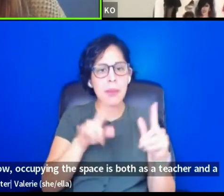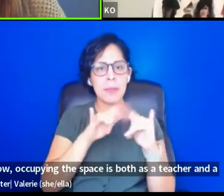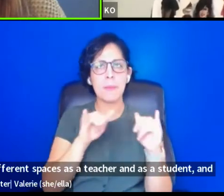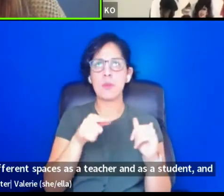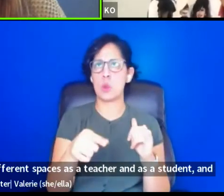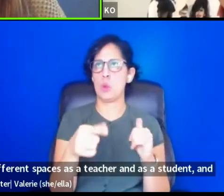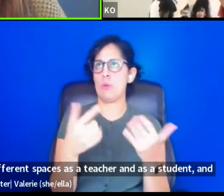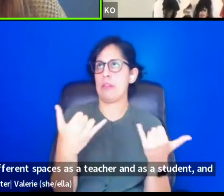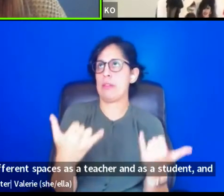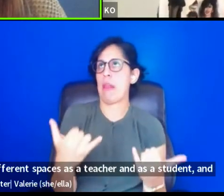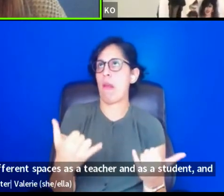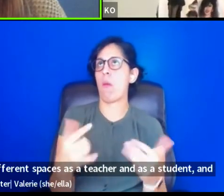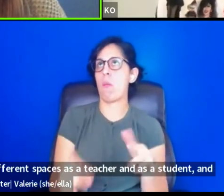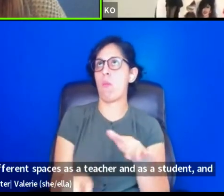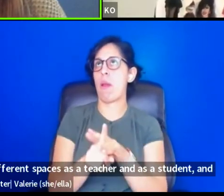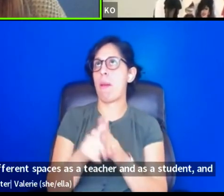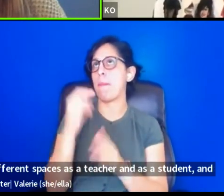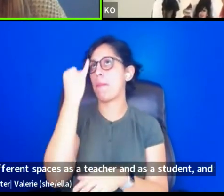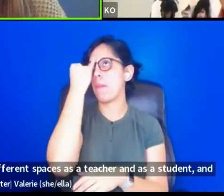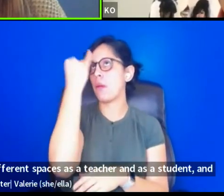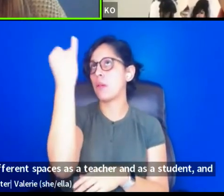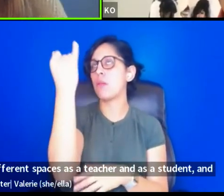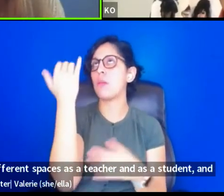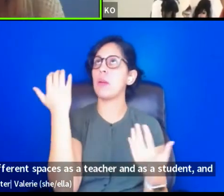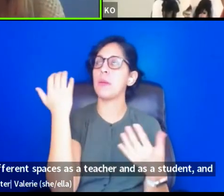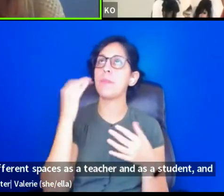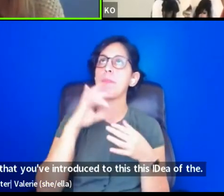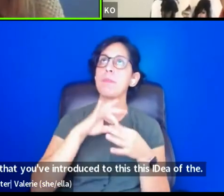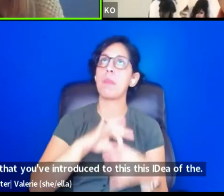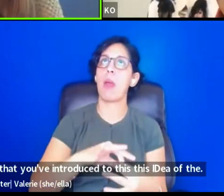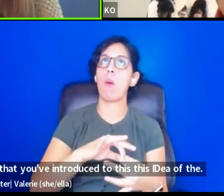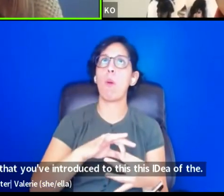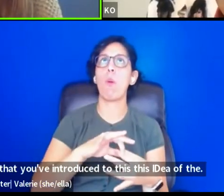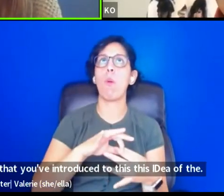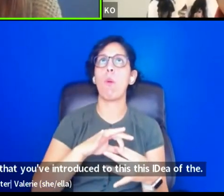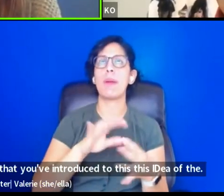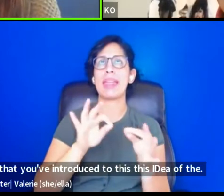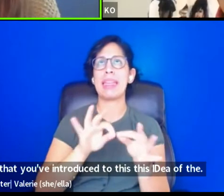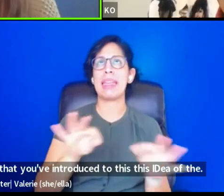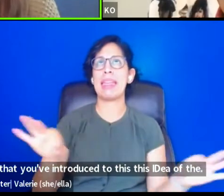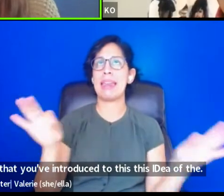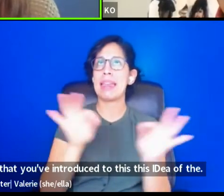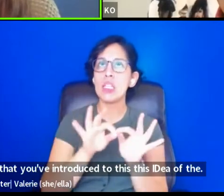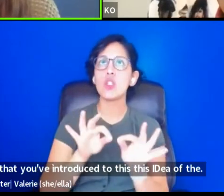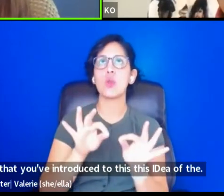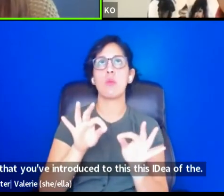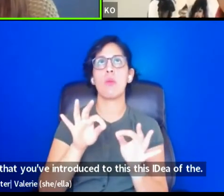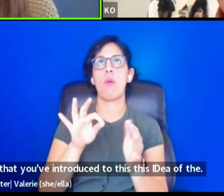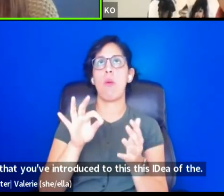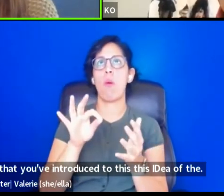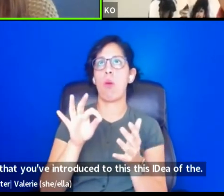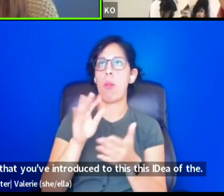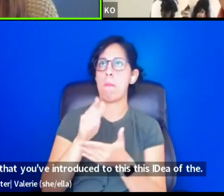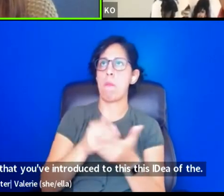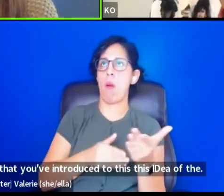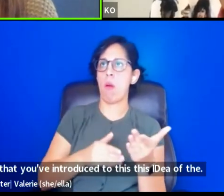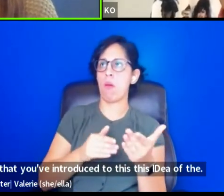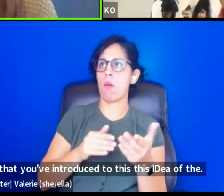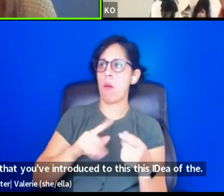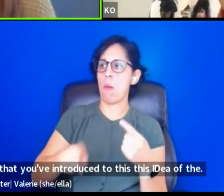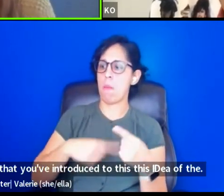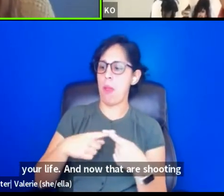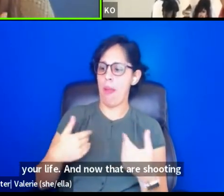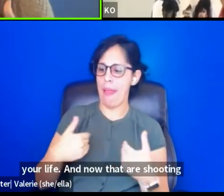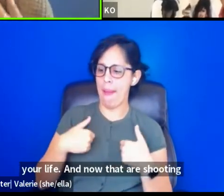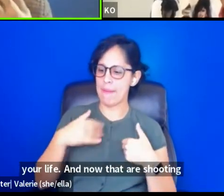this idea of the, the integral asset of having a parent in your life. Endowed that